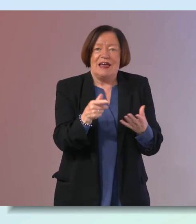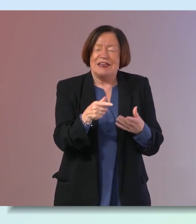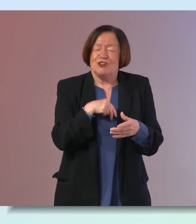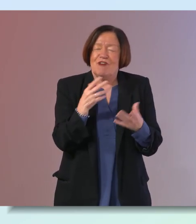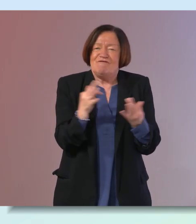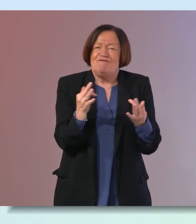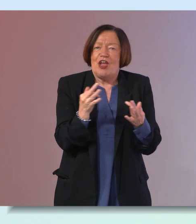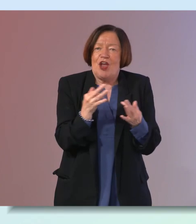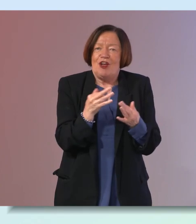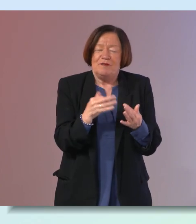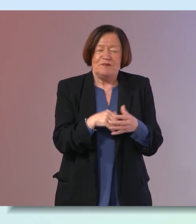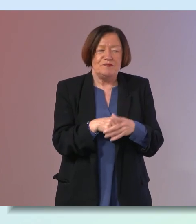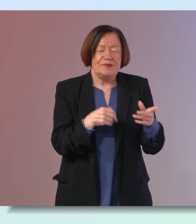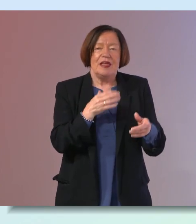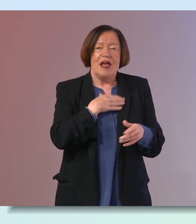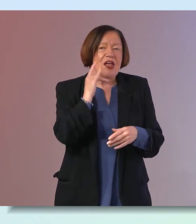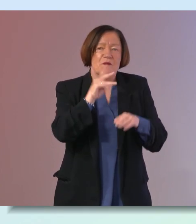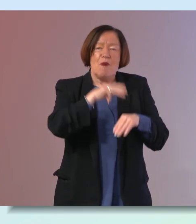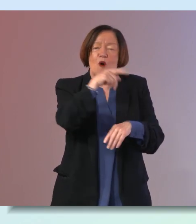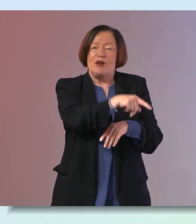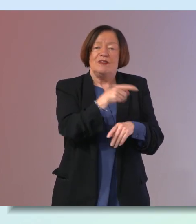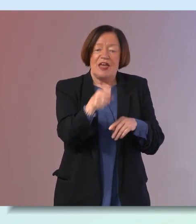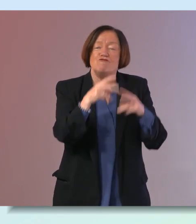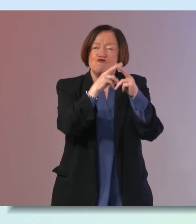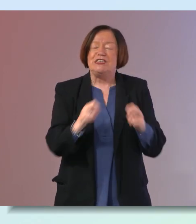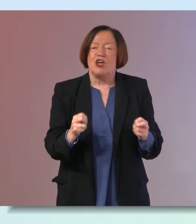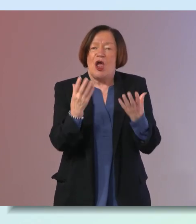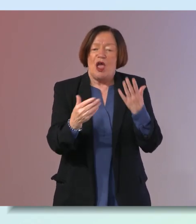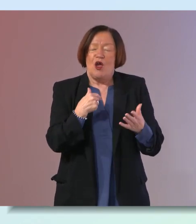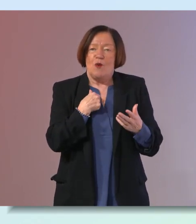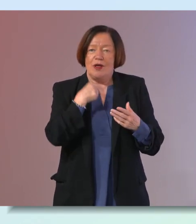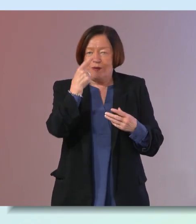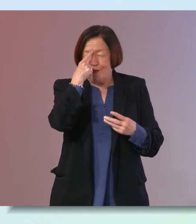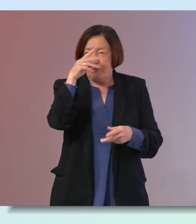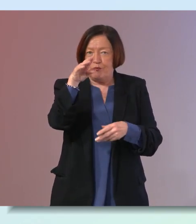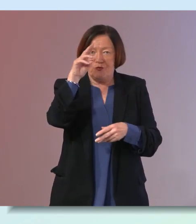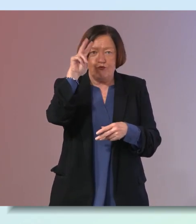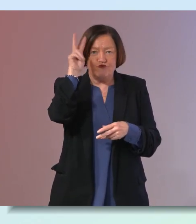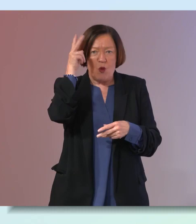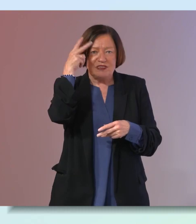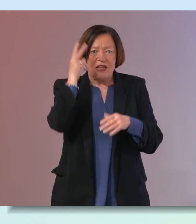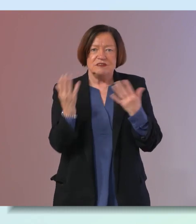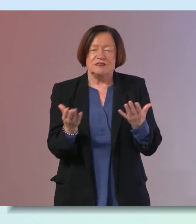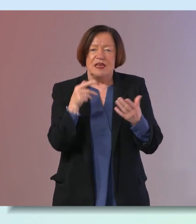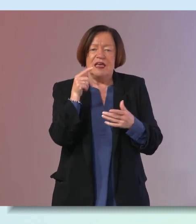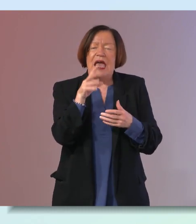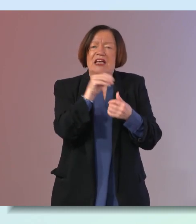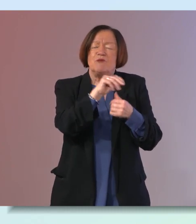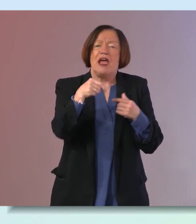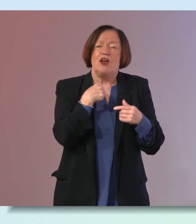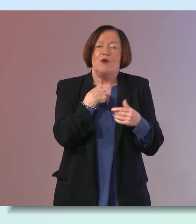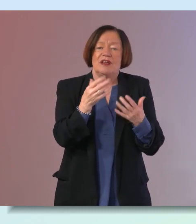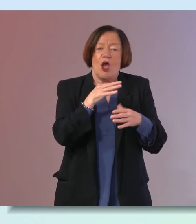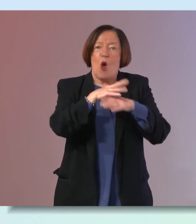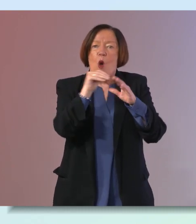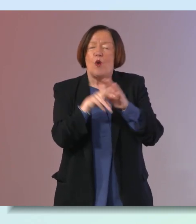okay it's interesting and i'd like to hear a little bit more about that type of research of how we process and how we process especially as we maybe